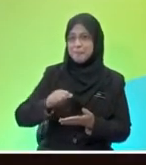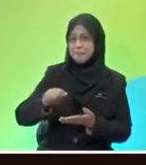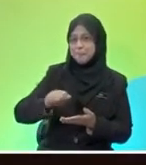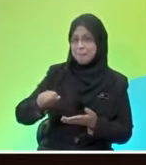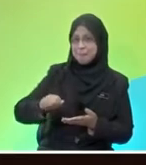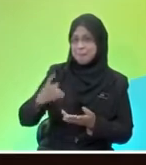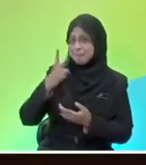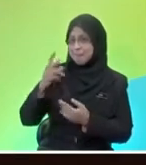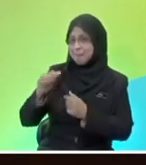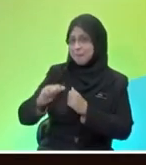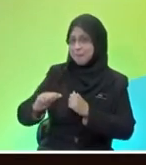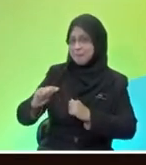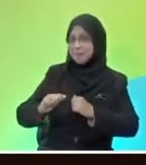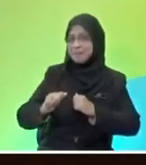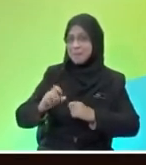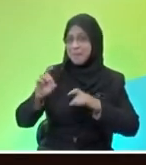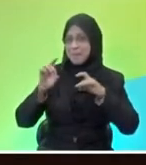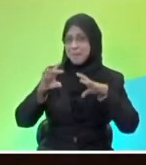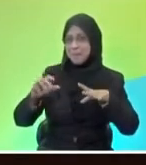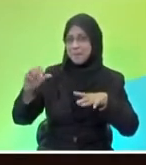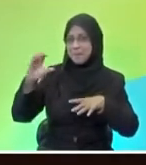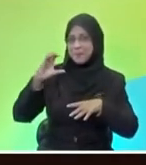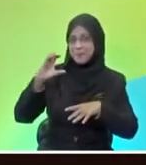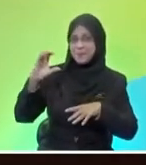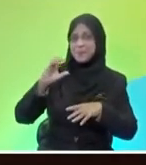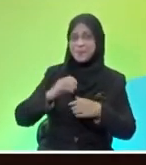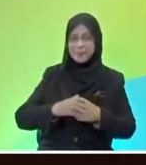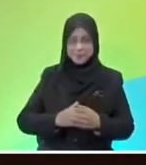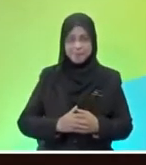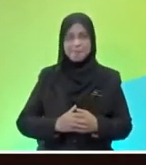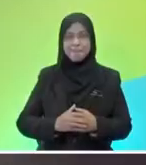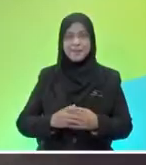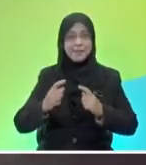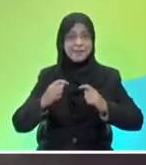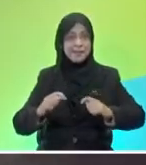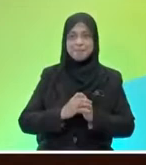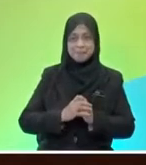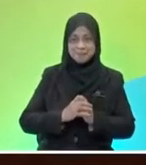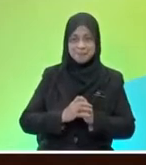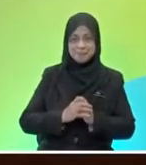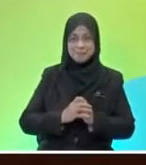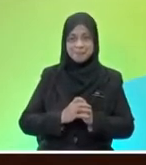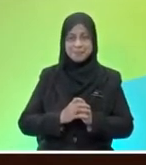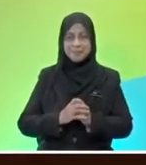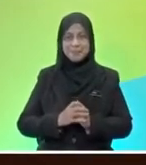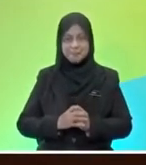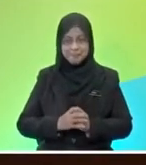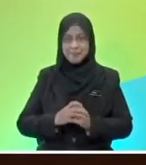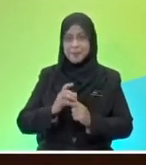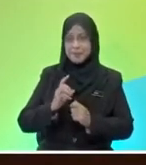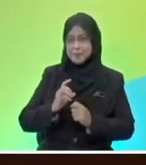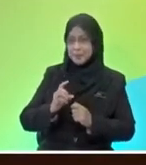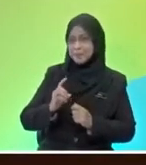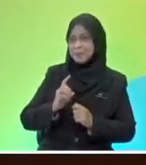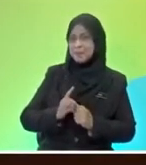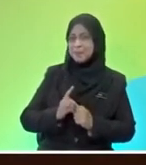Okay, let's see. Magic powder, are you gonna help me win this game? Okay. And let me try again. And I'm gonna